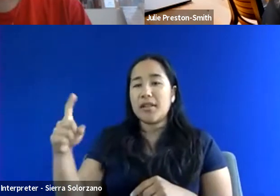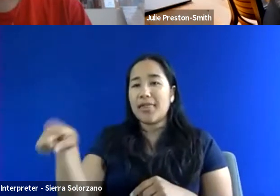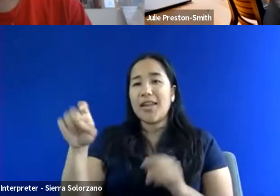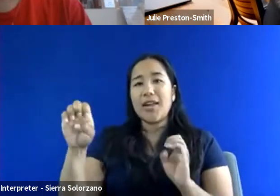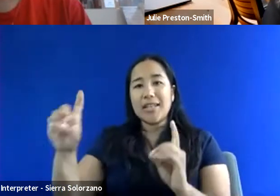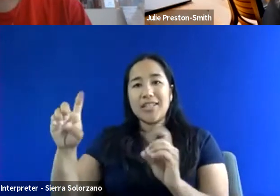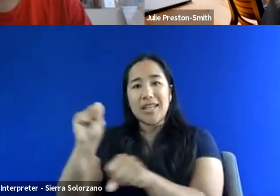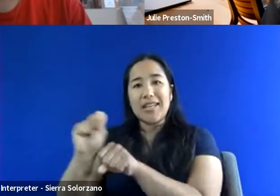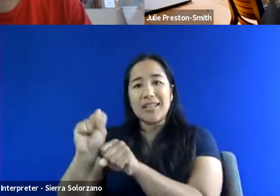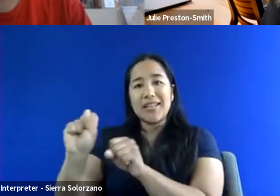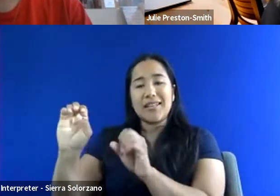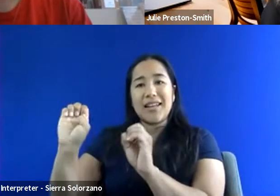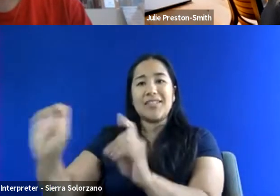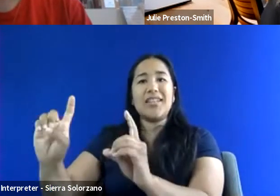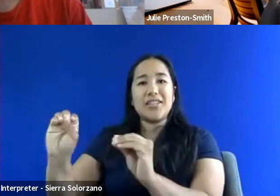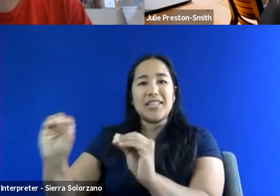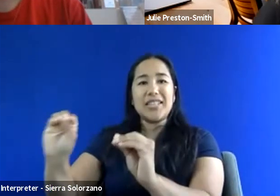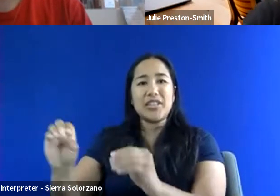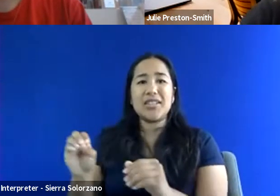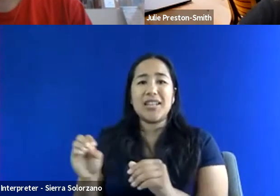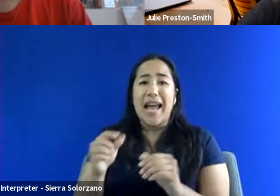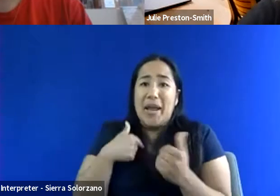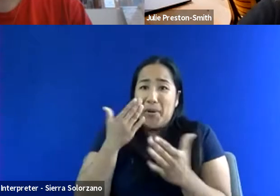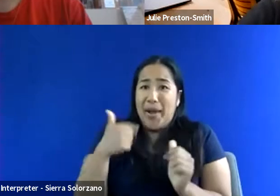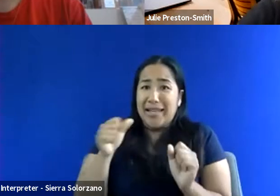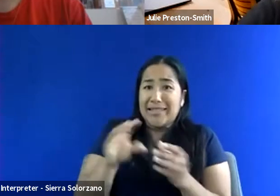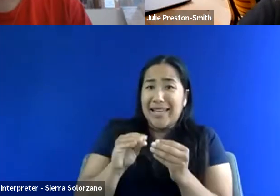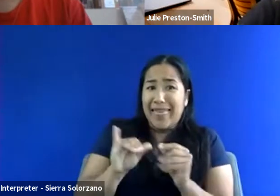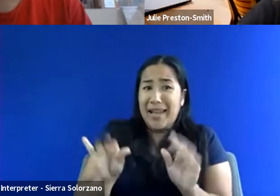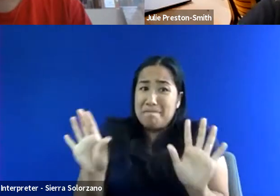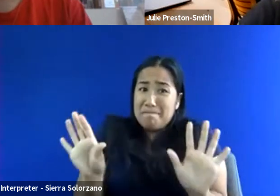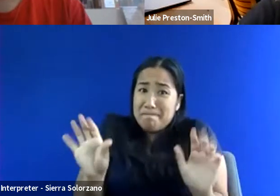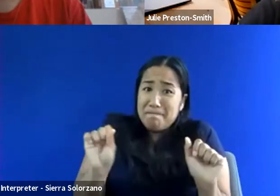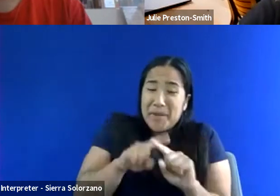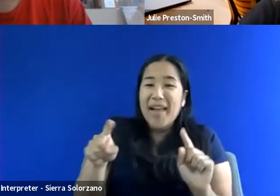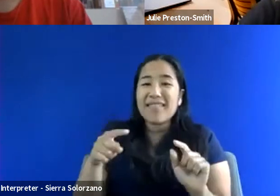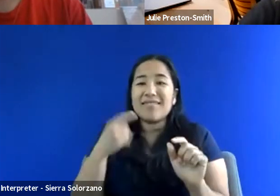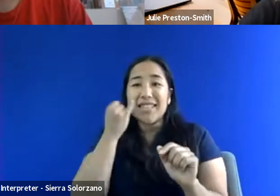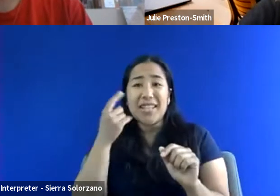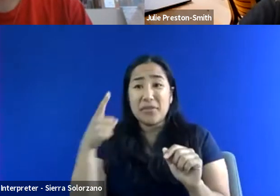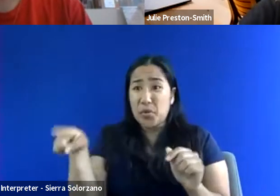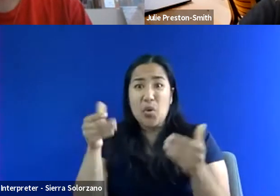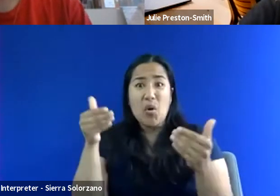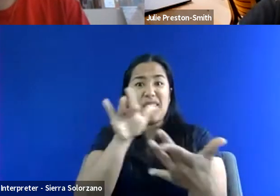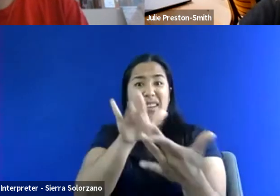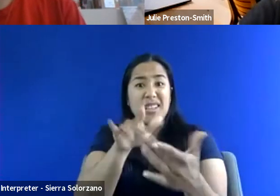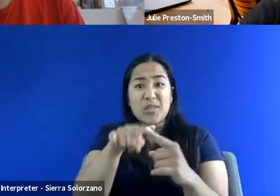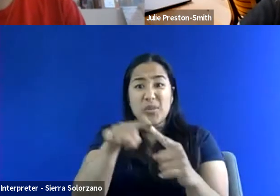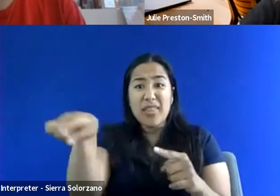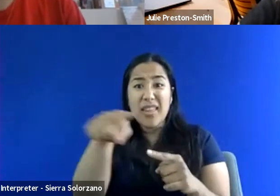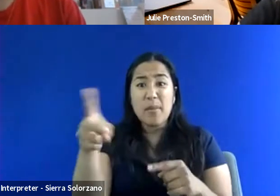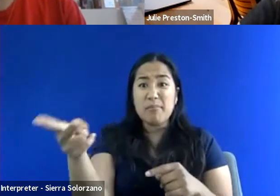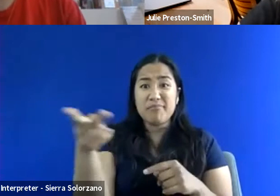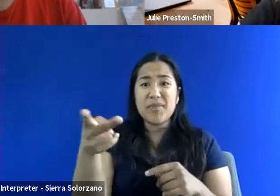so, I don't even know if I can do this, but like relying on them, if you can reach out to them and asking, you know, how can we best support our formerly incarcerated